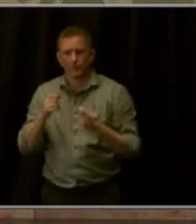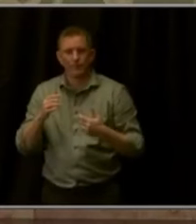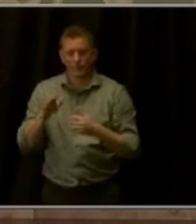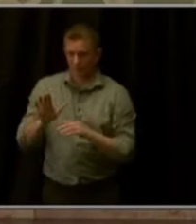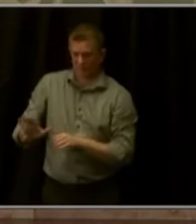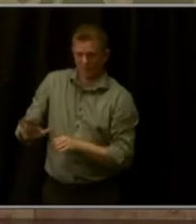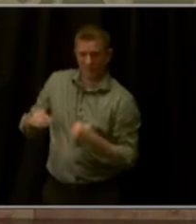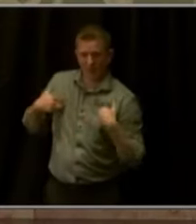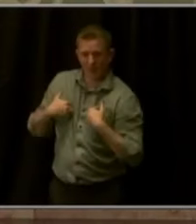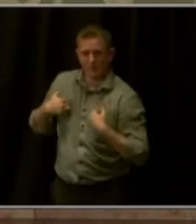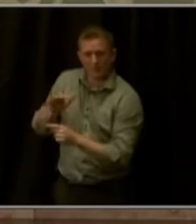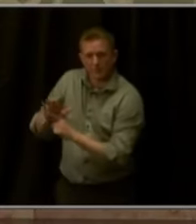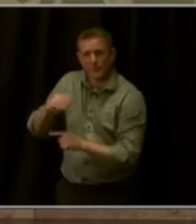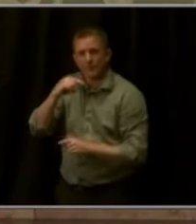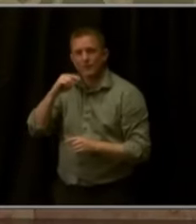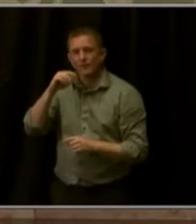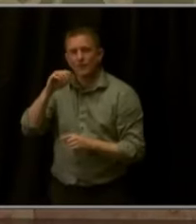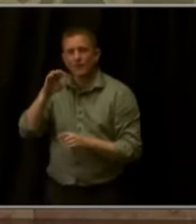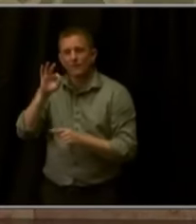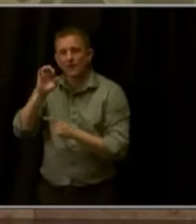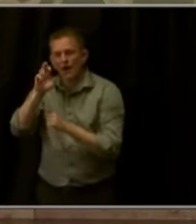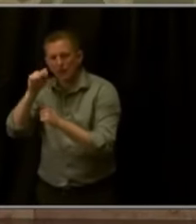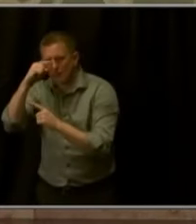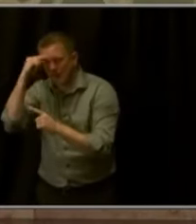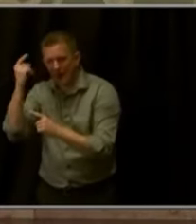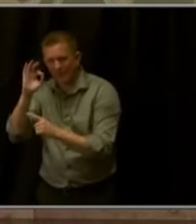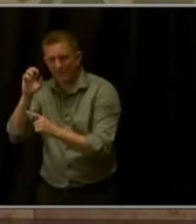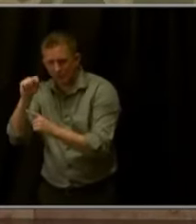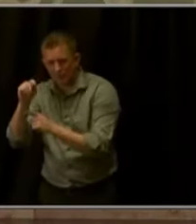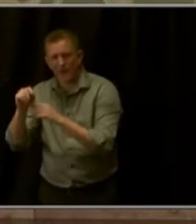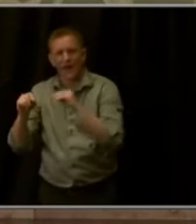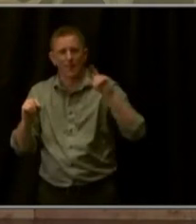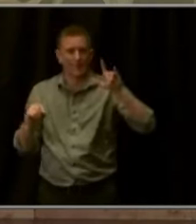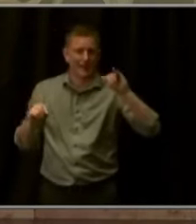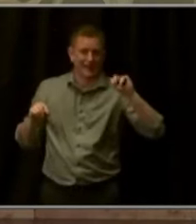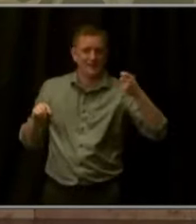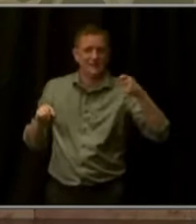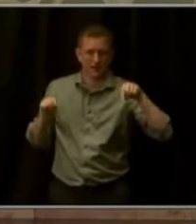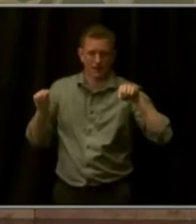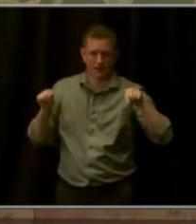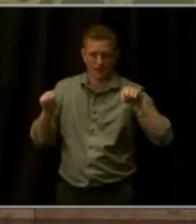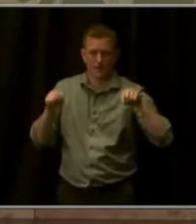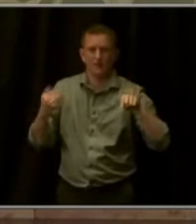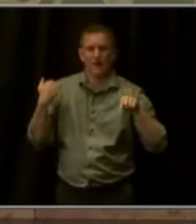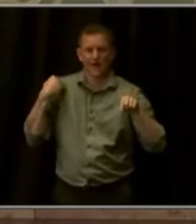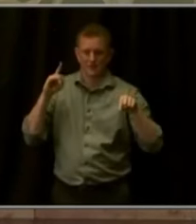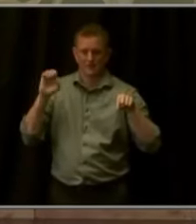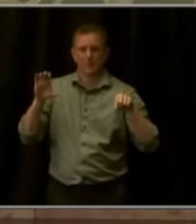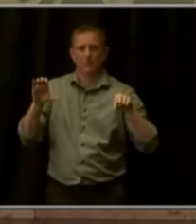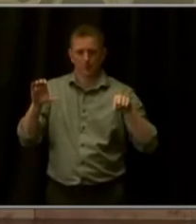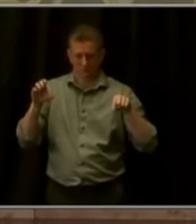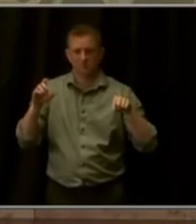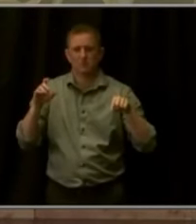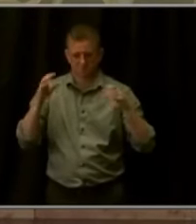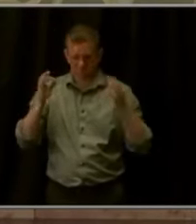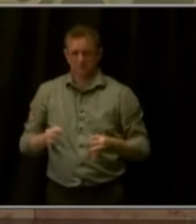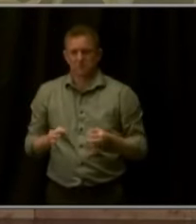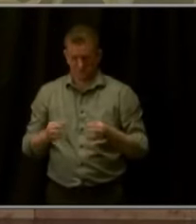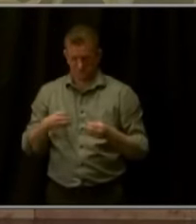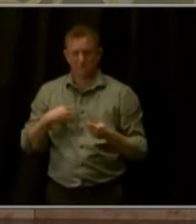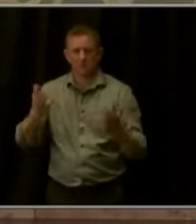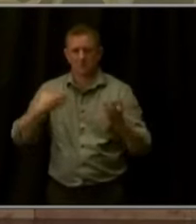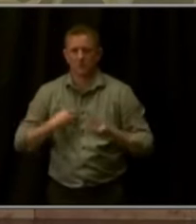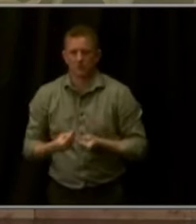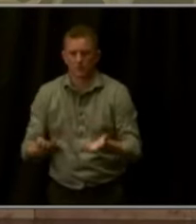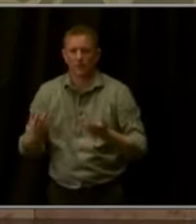-footed ferret. And as of mid-December, we successfully met the voter-mandated deadline for reintroduction of gray wolves in our state.